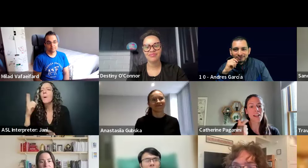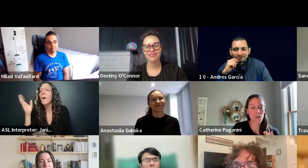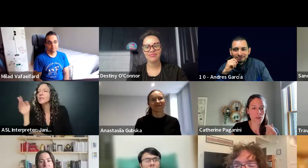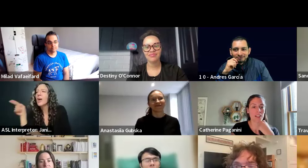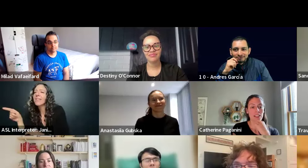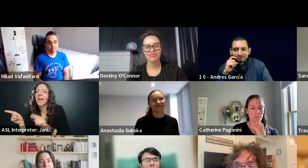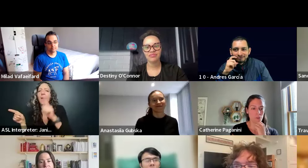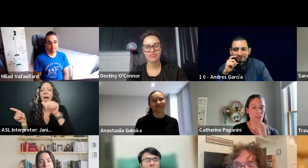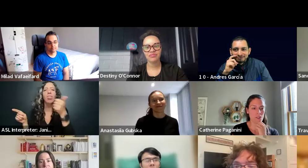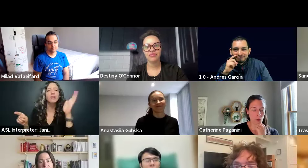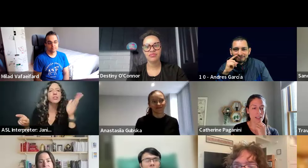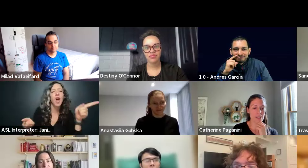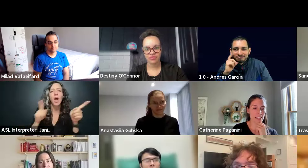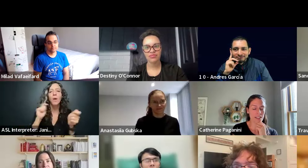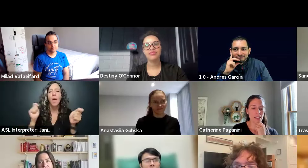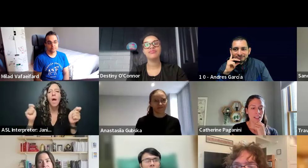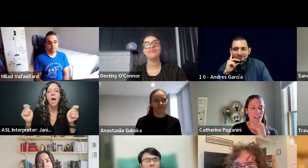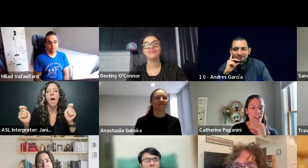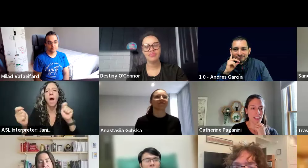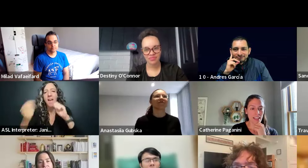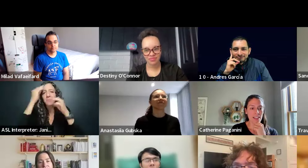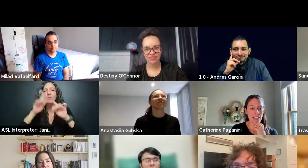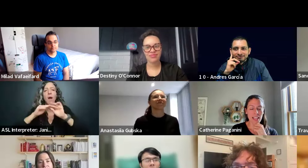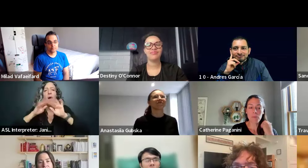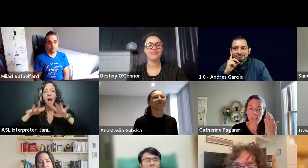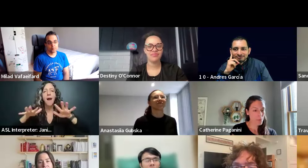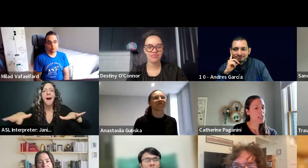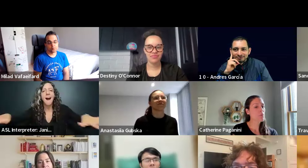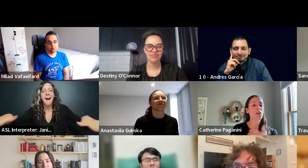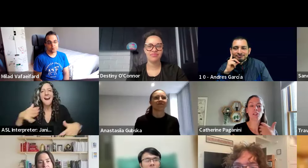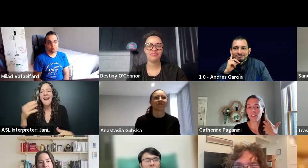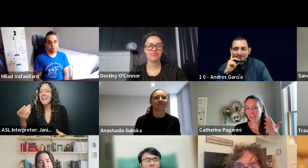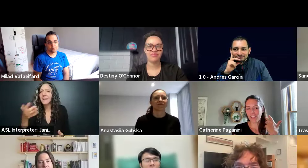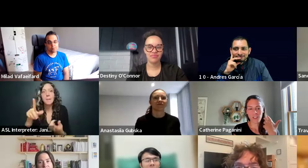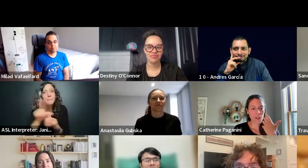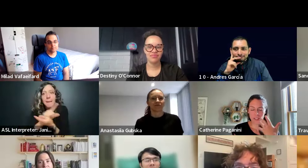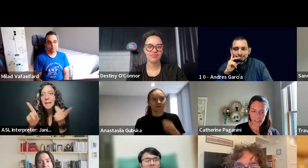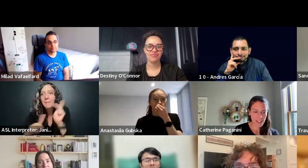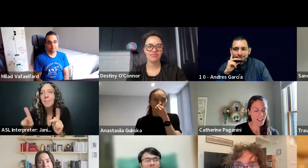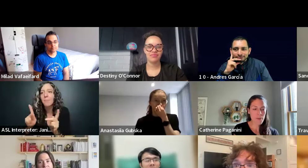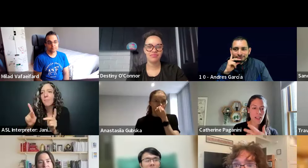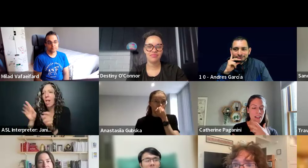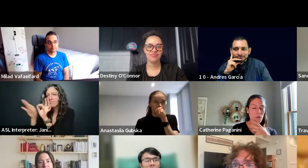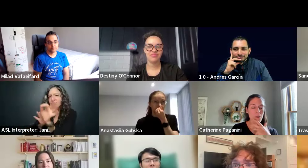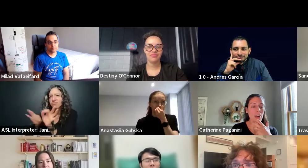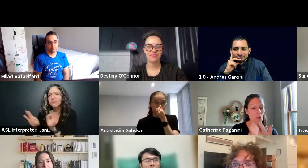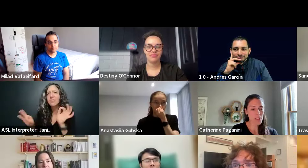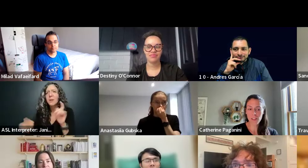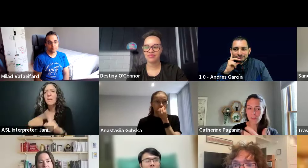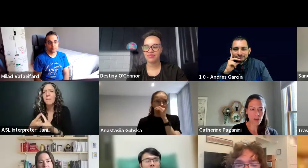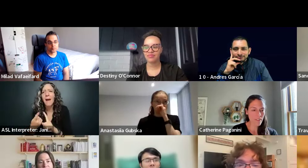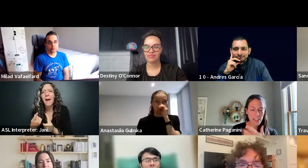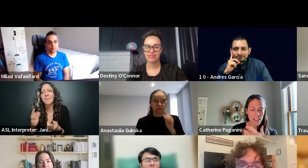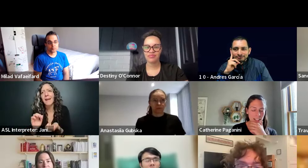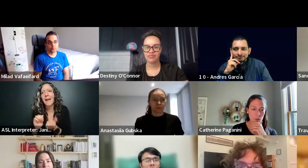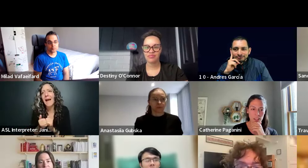know, like that's how the information spreads. And, and again, it's like meeting people, you know, telling them like how it makes